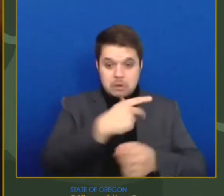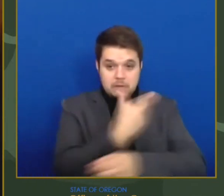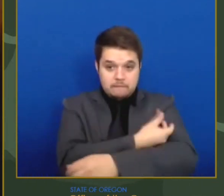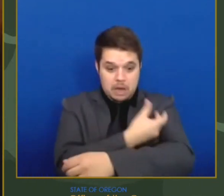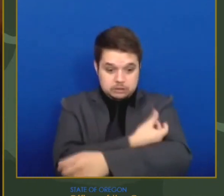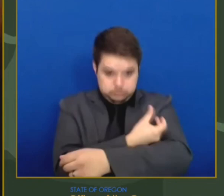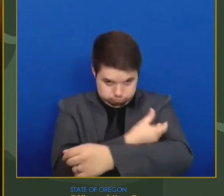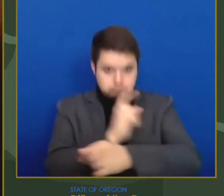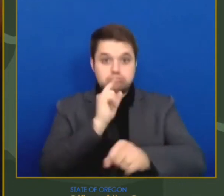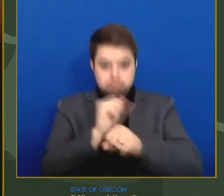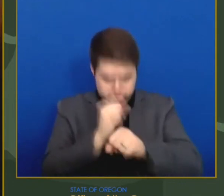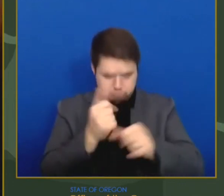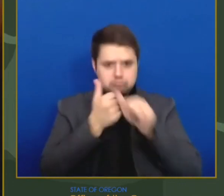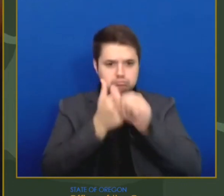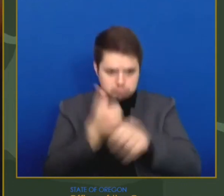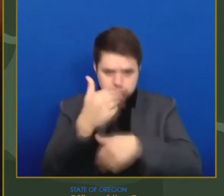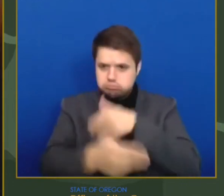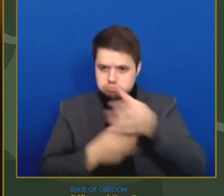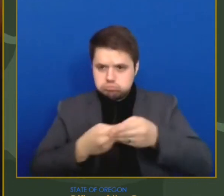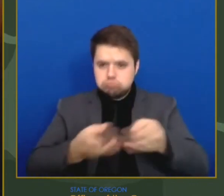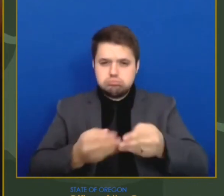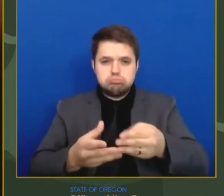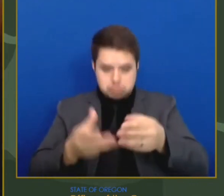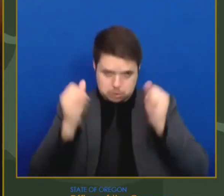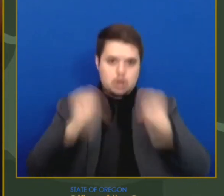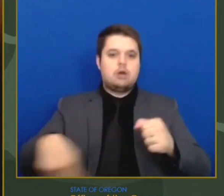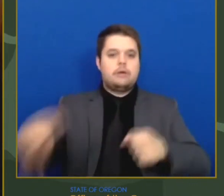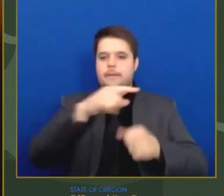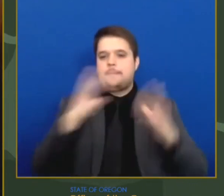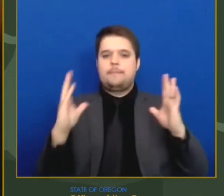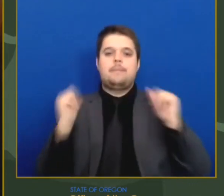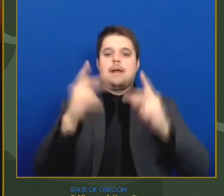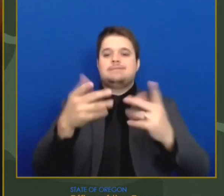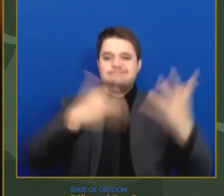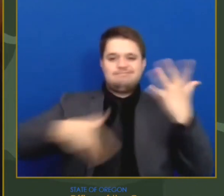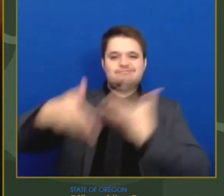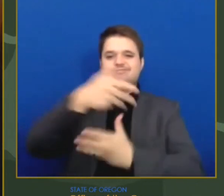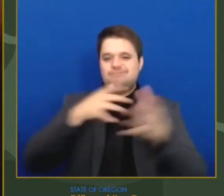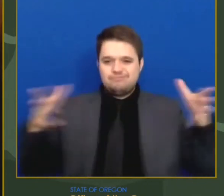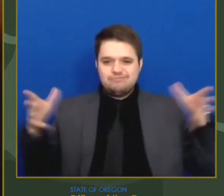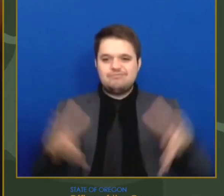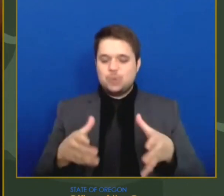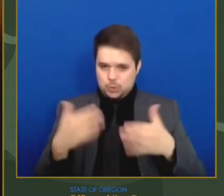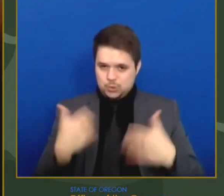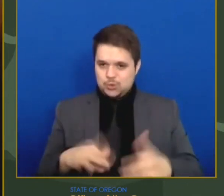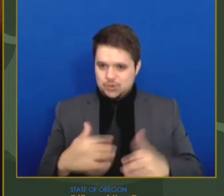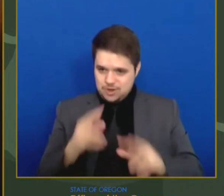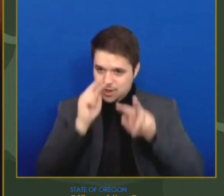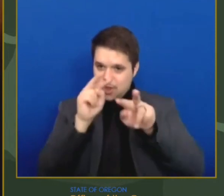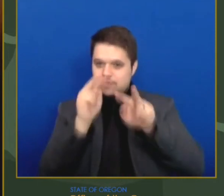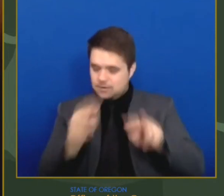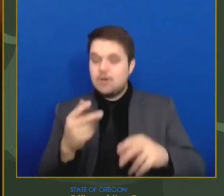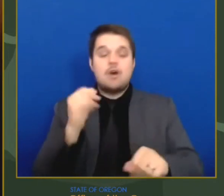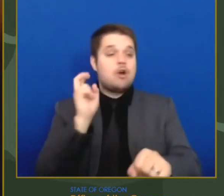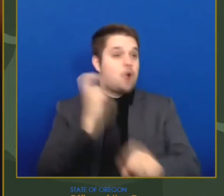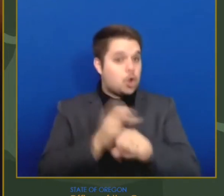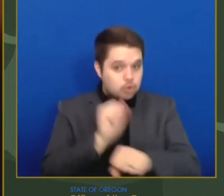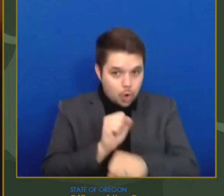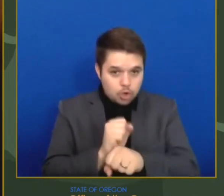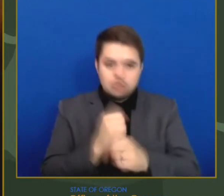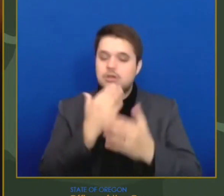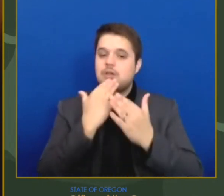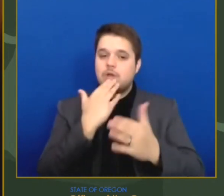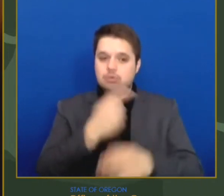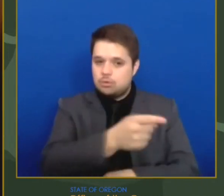testament to our collective efforts to control the spread of the virus. And I say, I say, thank you, Oregonians. But as it